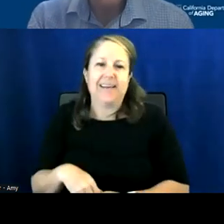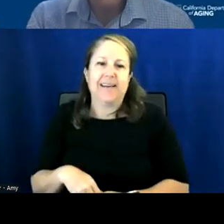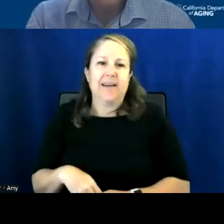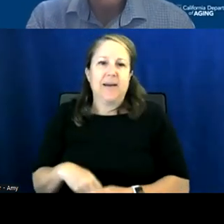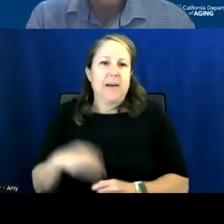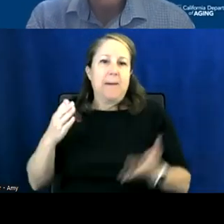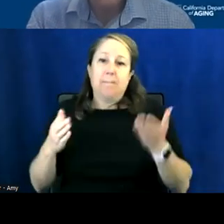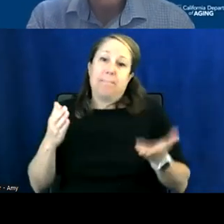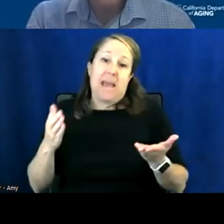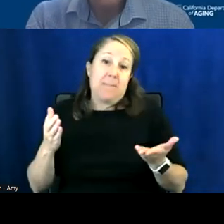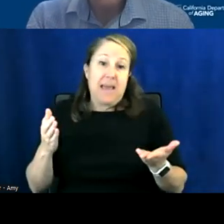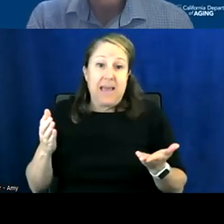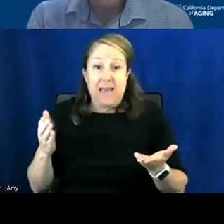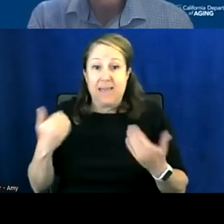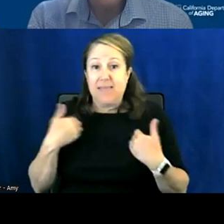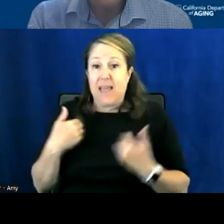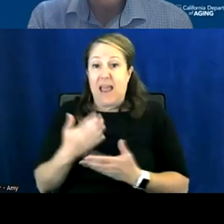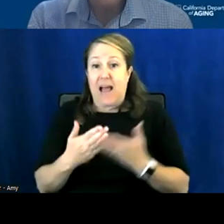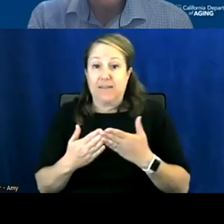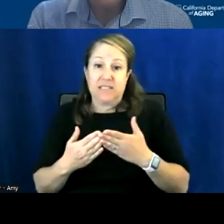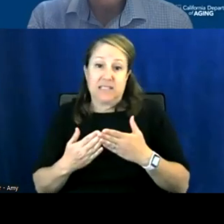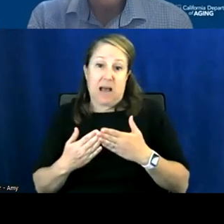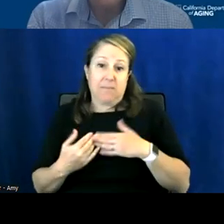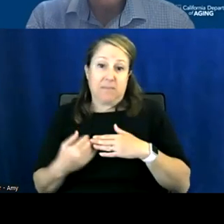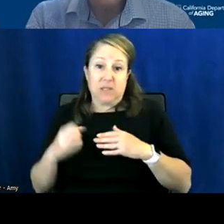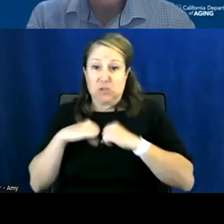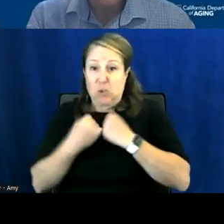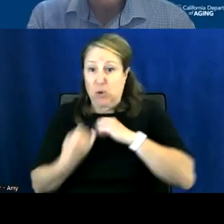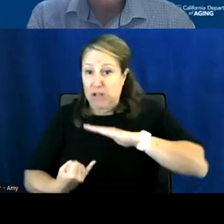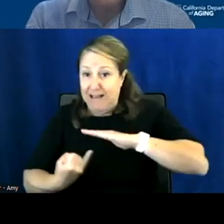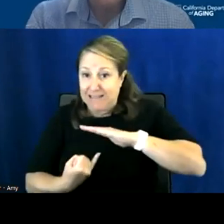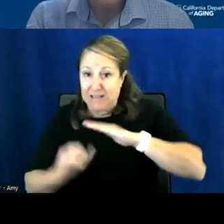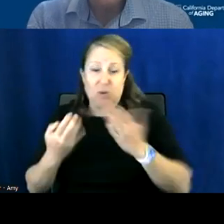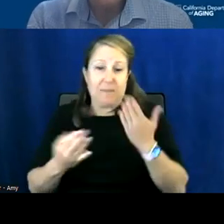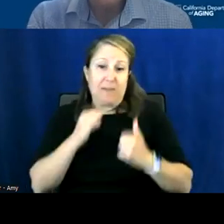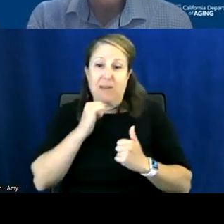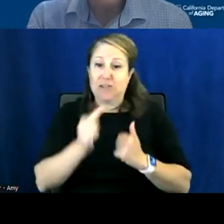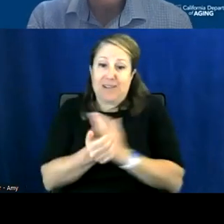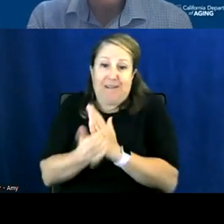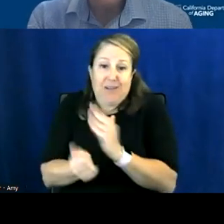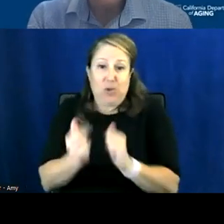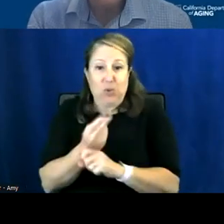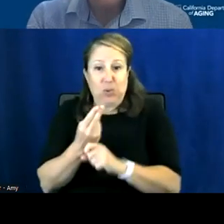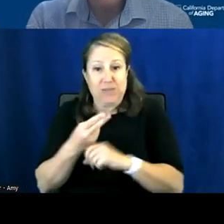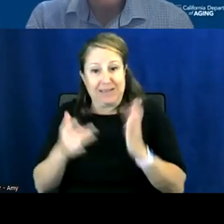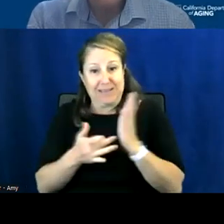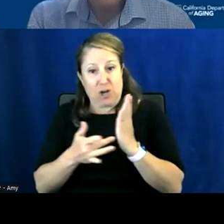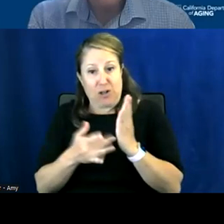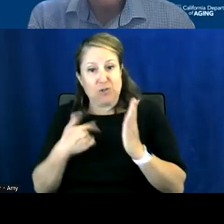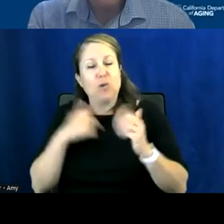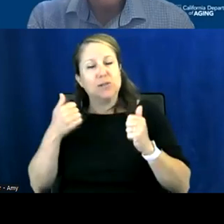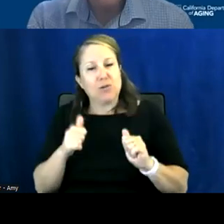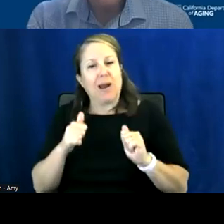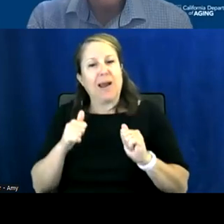maybe have um you know some social isolation or maybe they're just not confident using um technology but we're trying to craft that in such a way